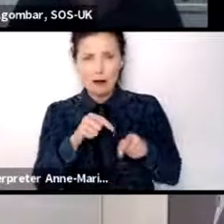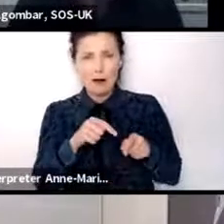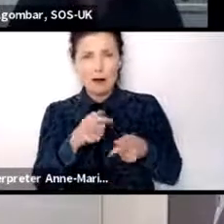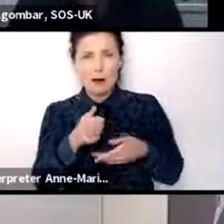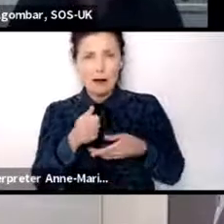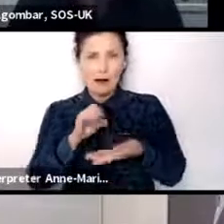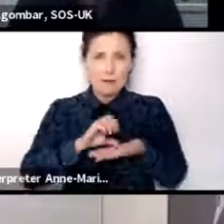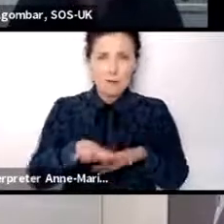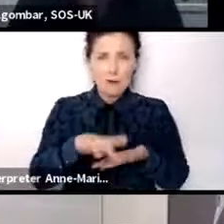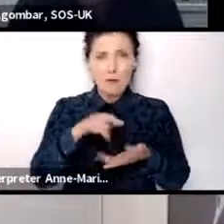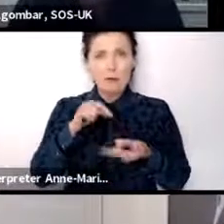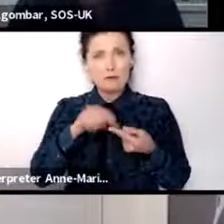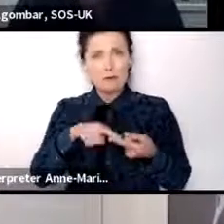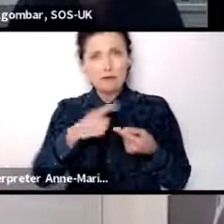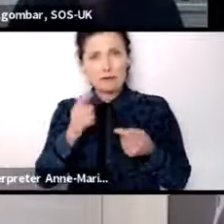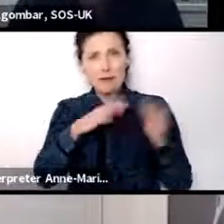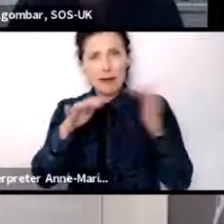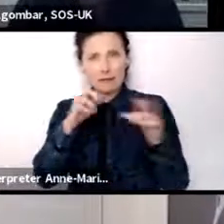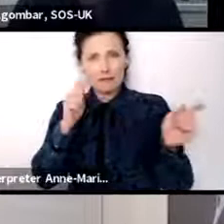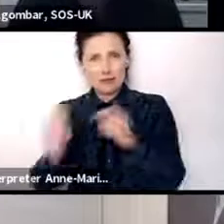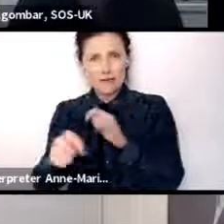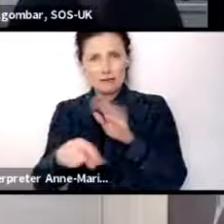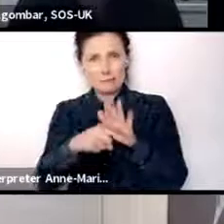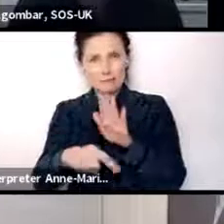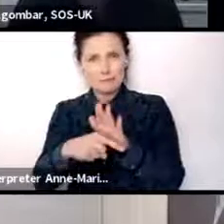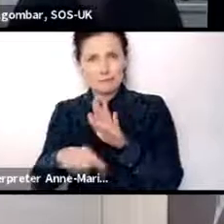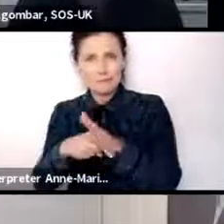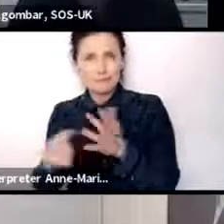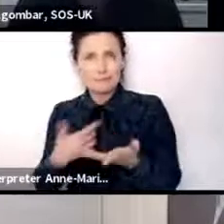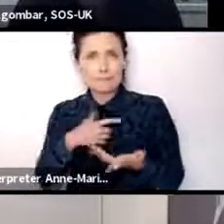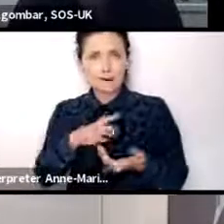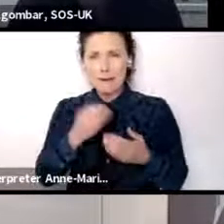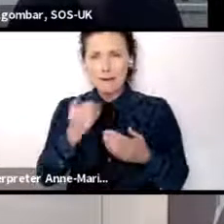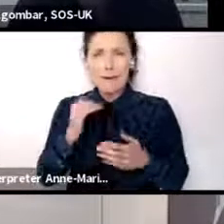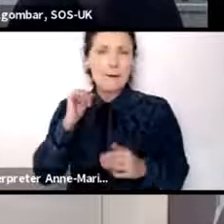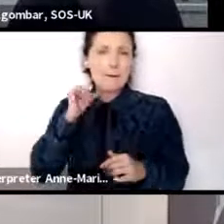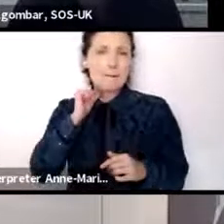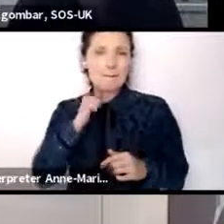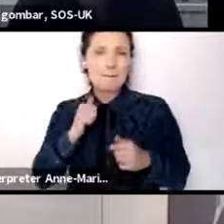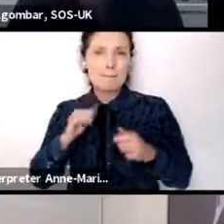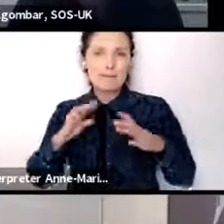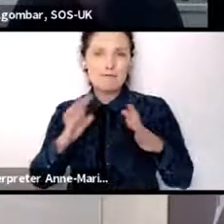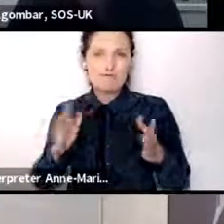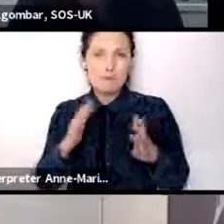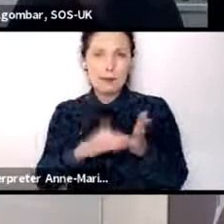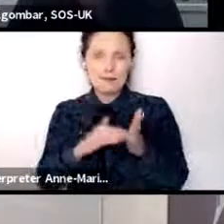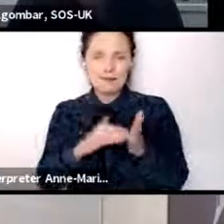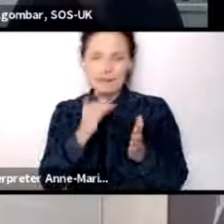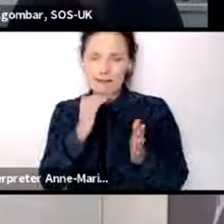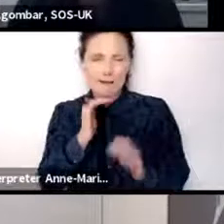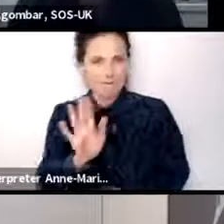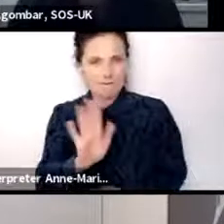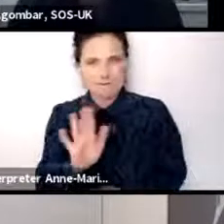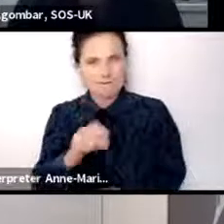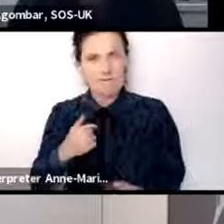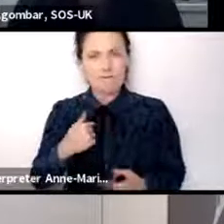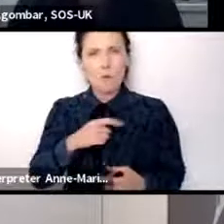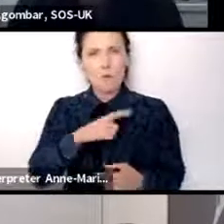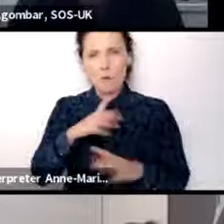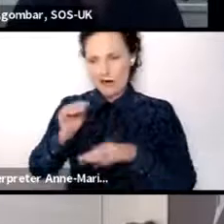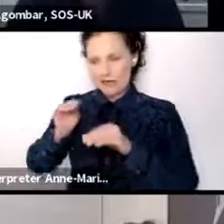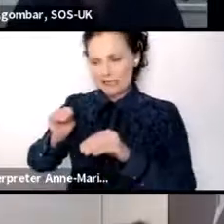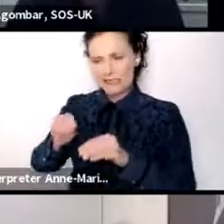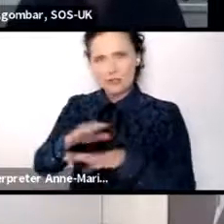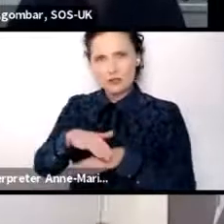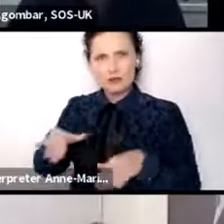Mondays are not enough. Why teach children that protein can only be gained from eating